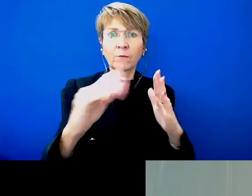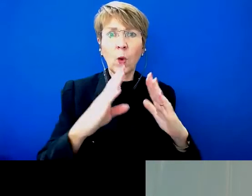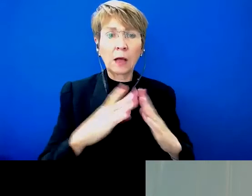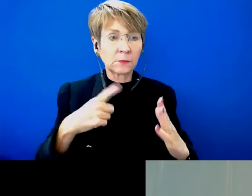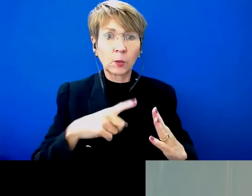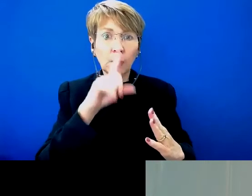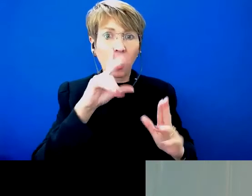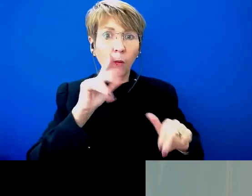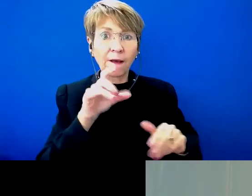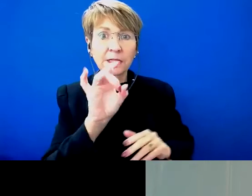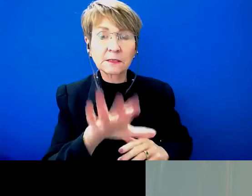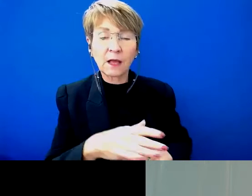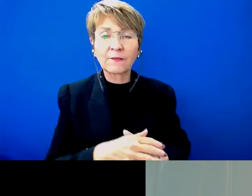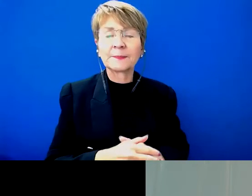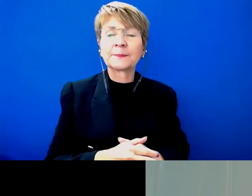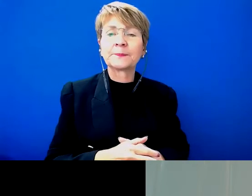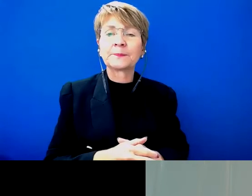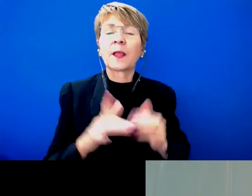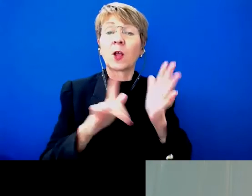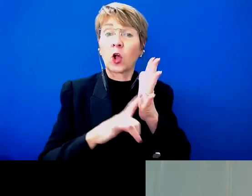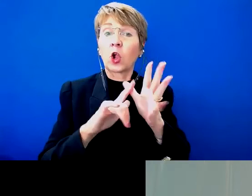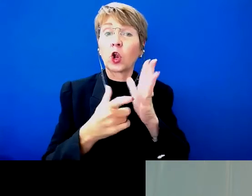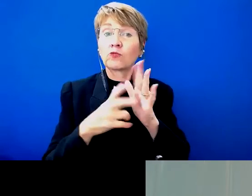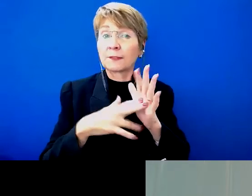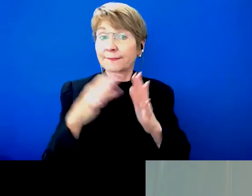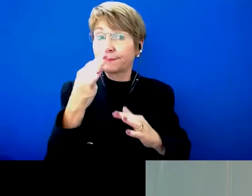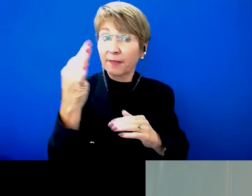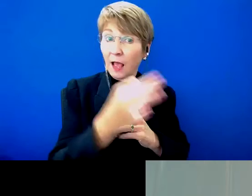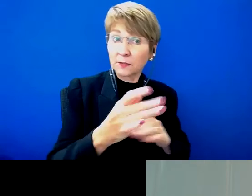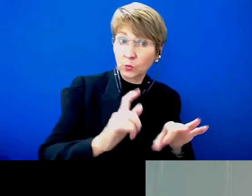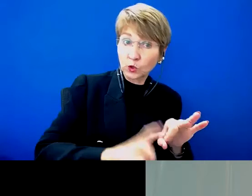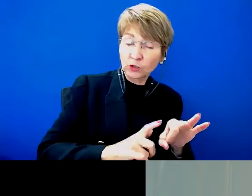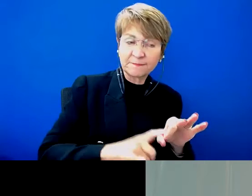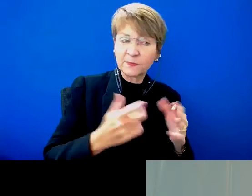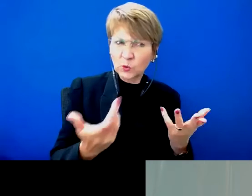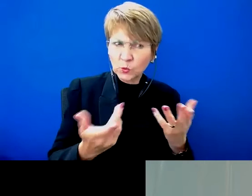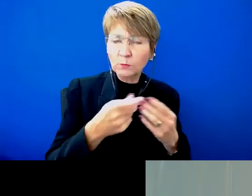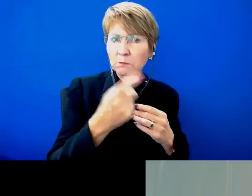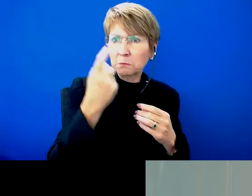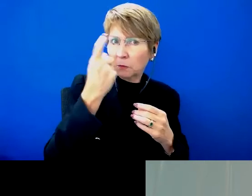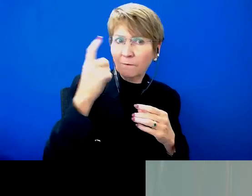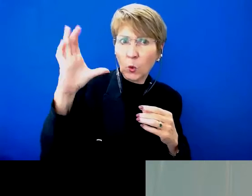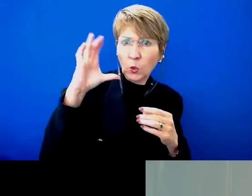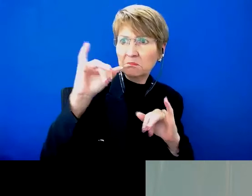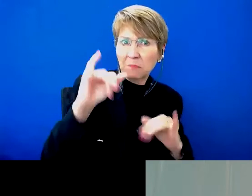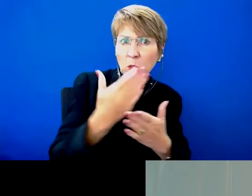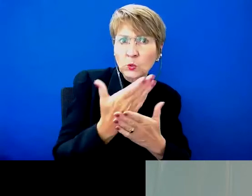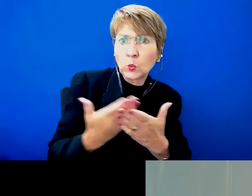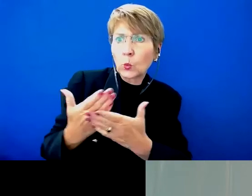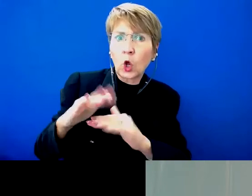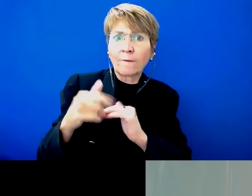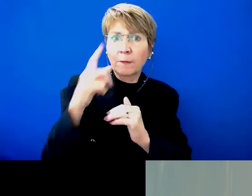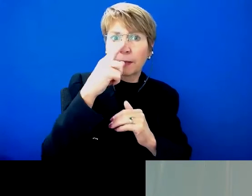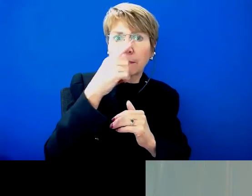role at Arata, Libby, are you hearing the sorts of these horror stories just from AT users or are hearing things from, say,